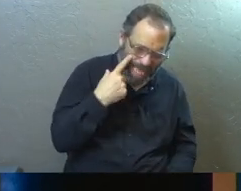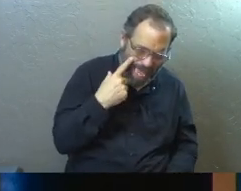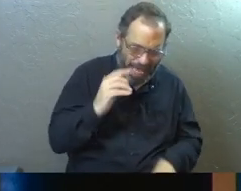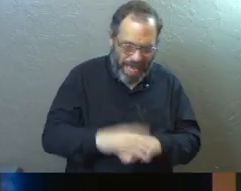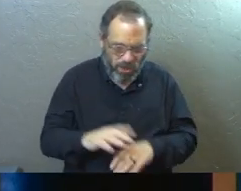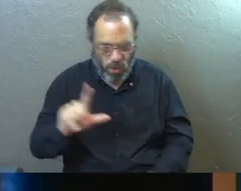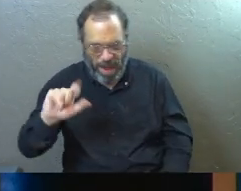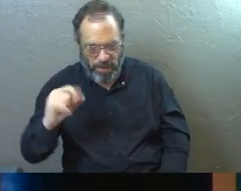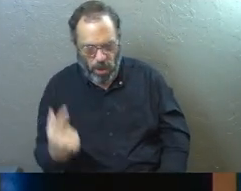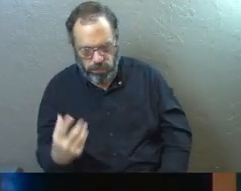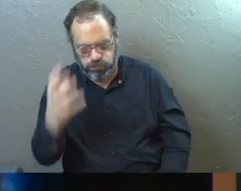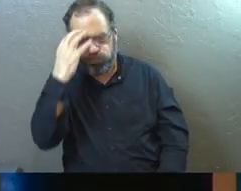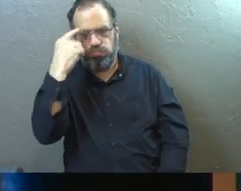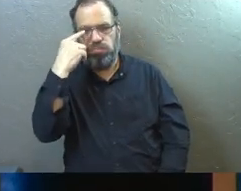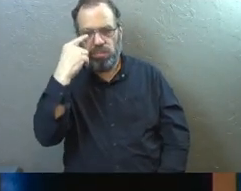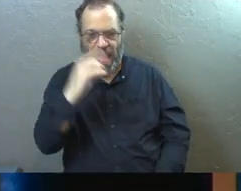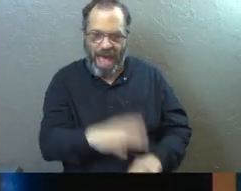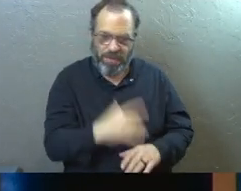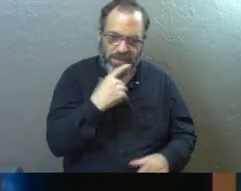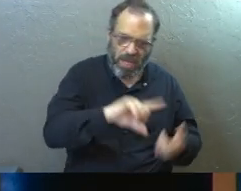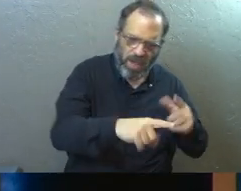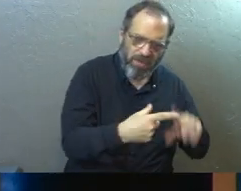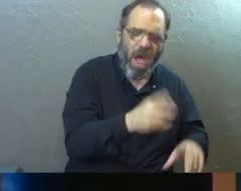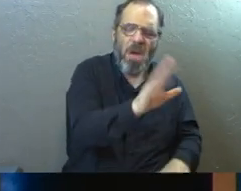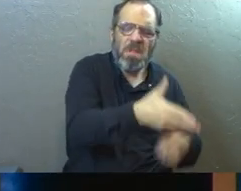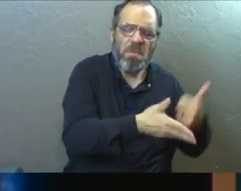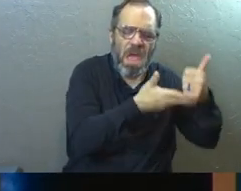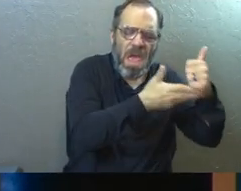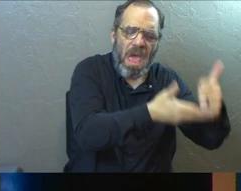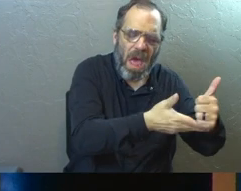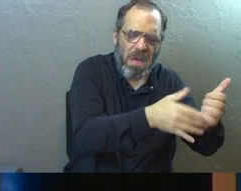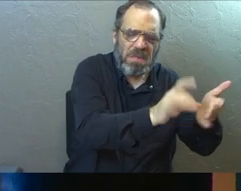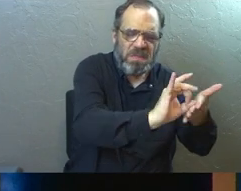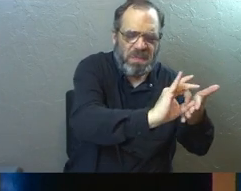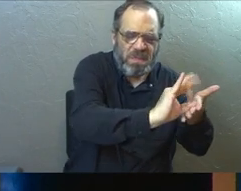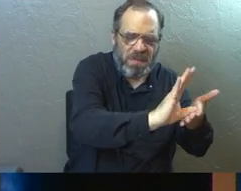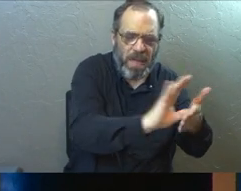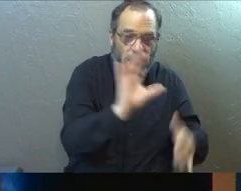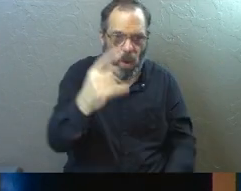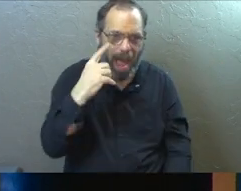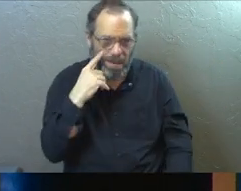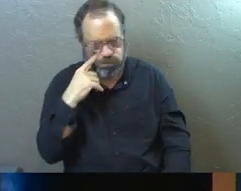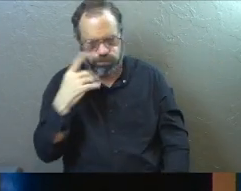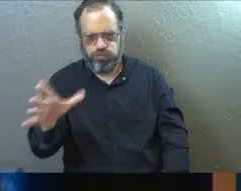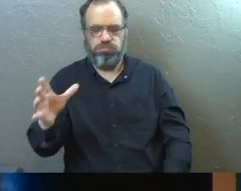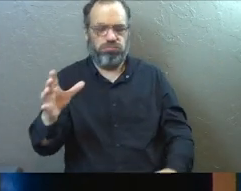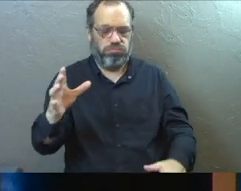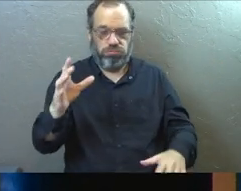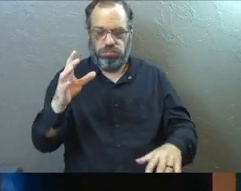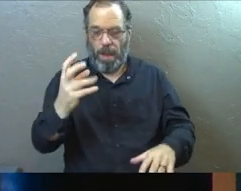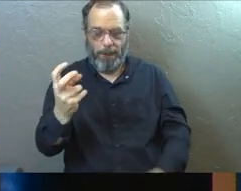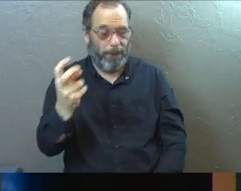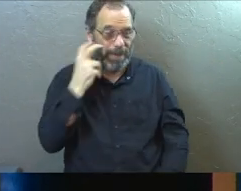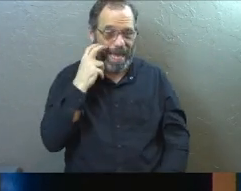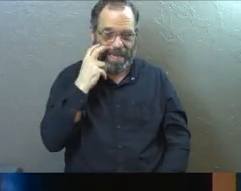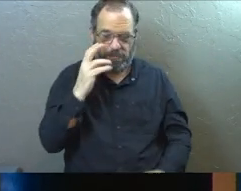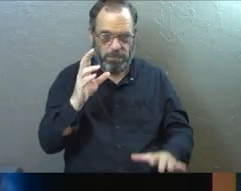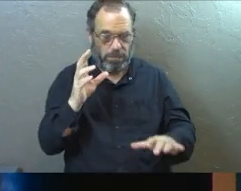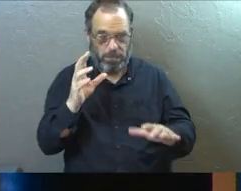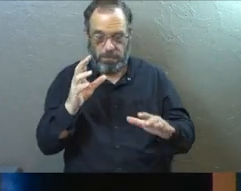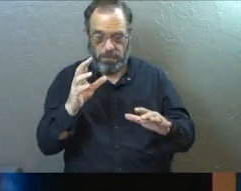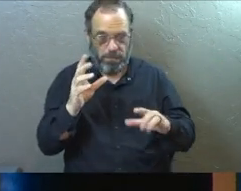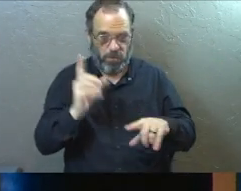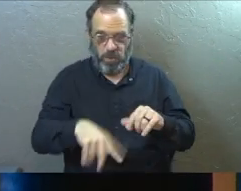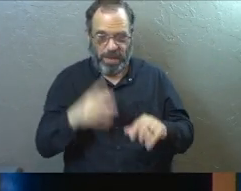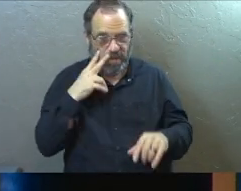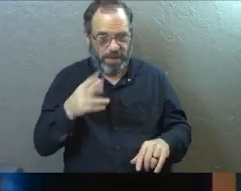you have a log in your own? How can you think of saying to your friend, let me help you get rid of that speck in your eye when you can't see past the log in your own